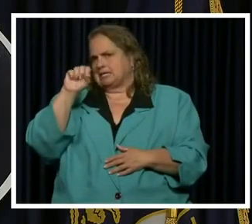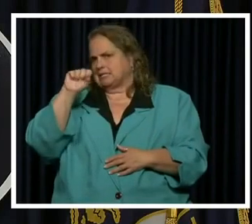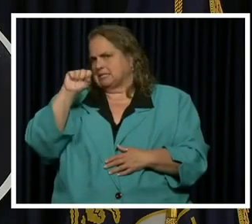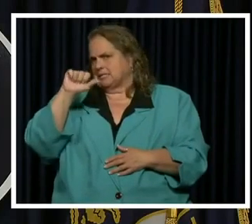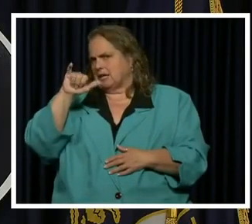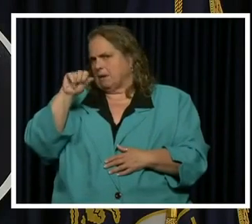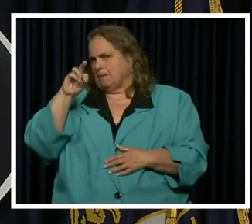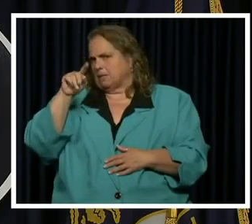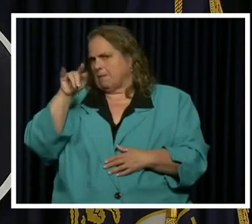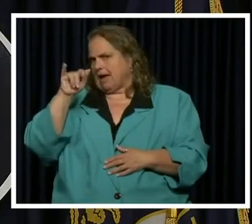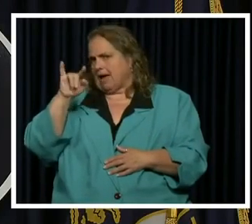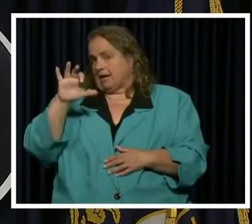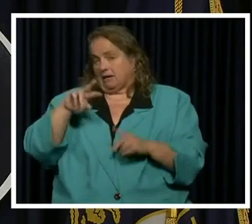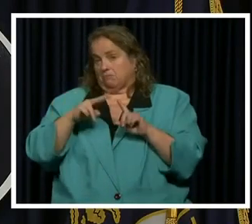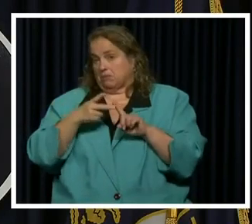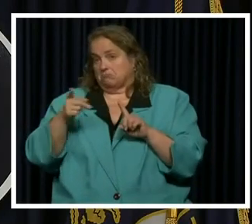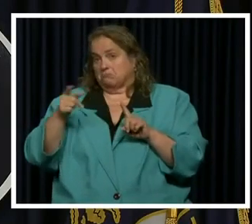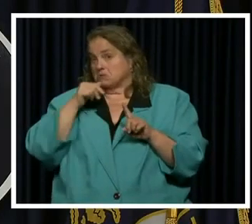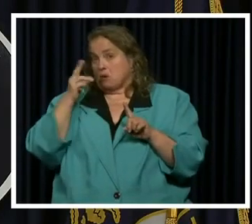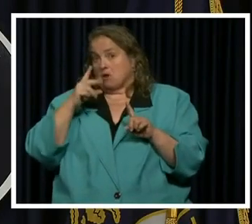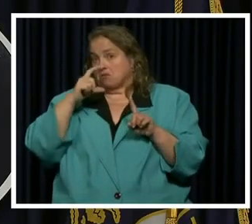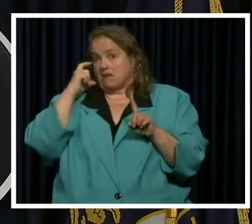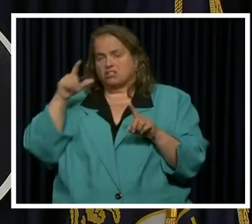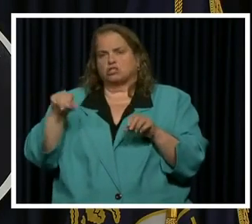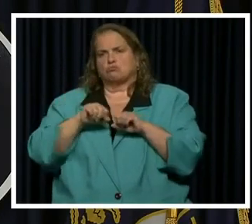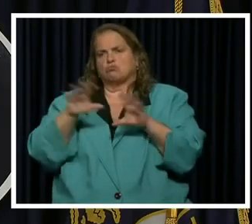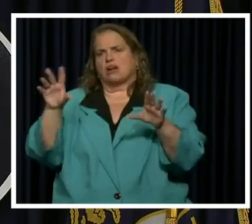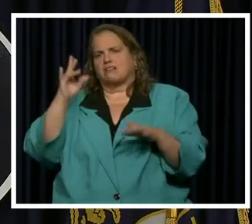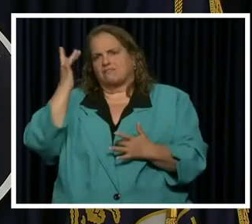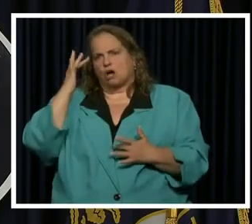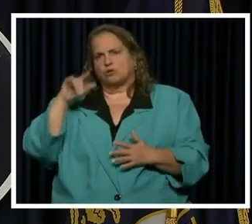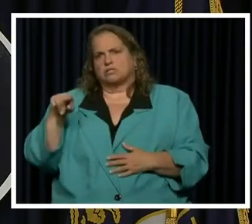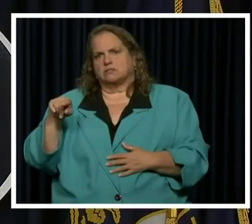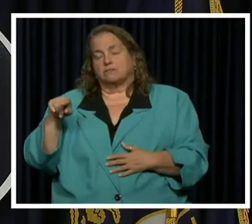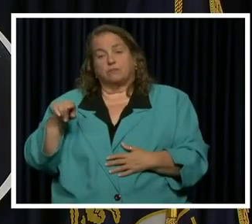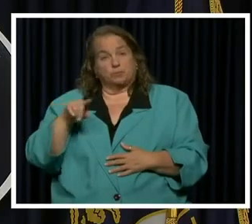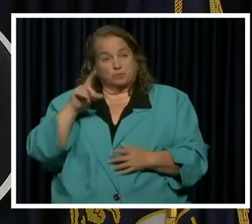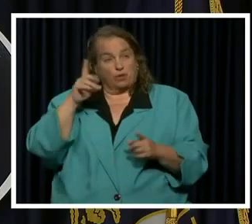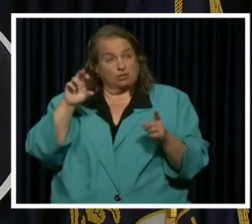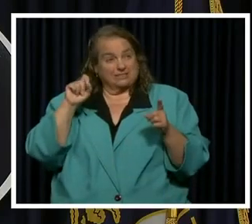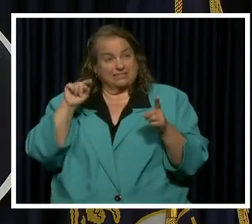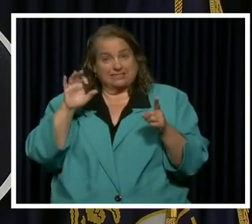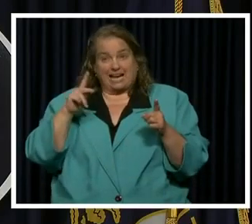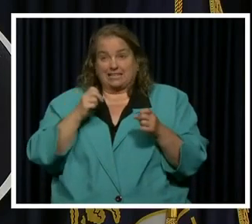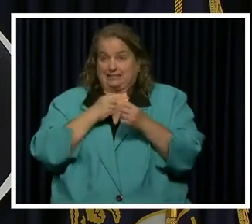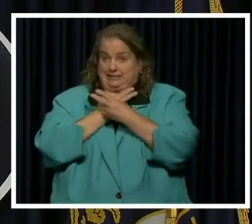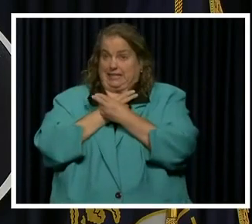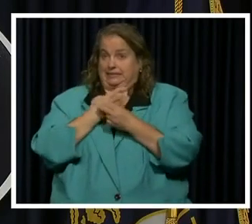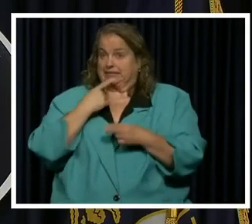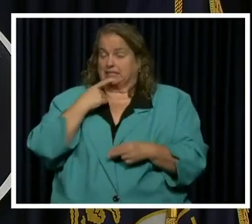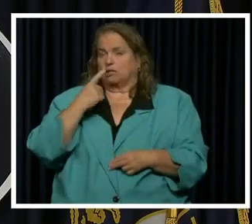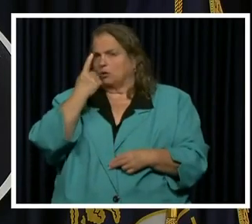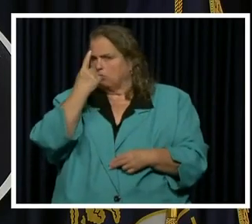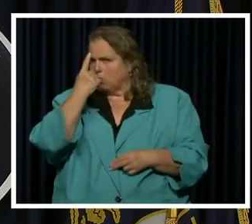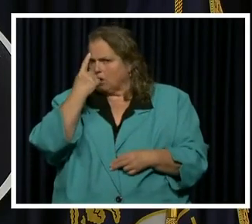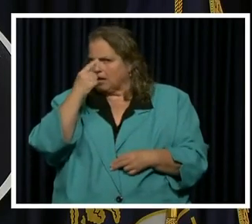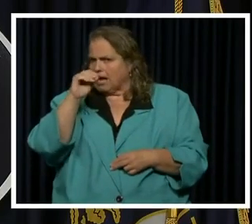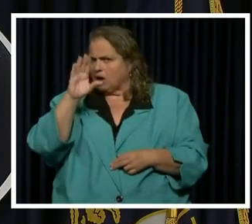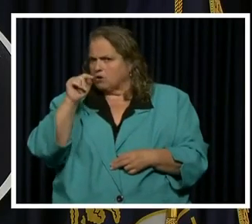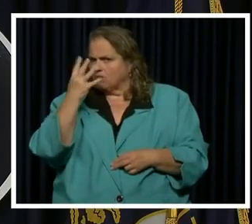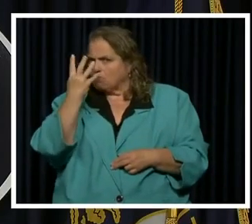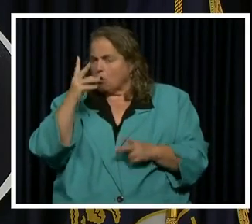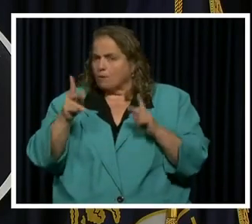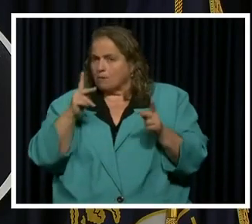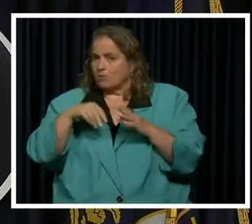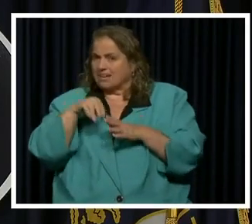wearing a mask, they're spreading the virus. I think Dr. Stack said he thinks up to one in four people across Kentucky could have the